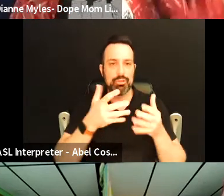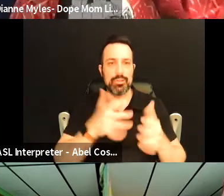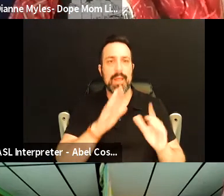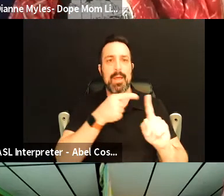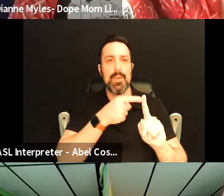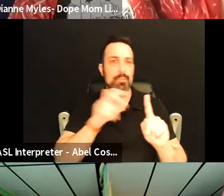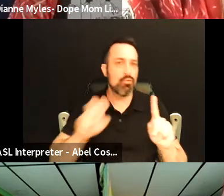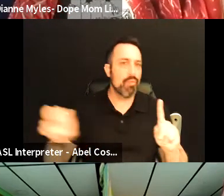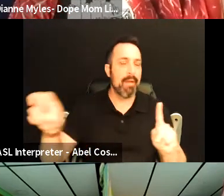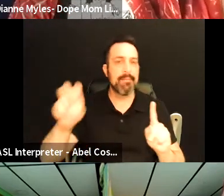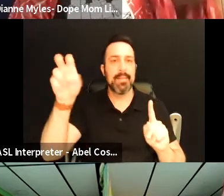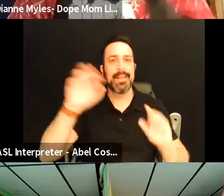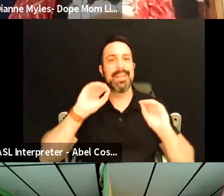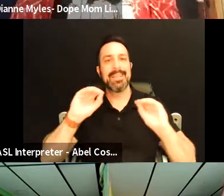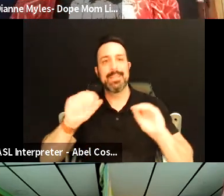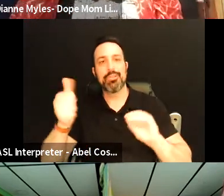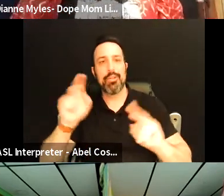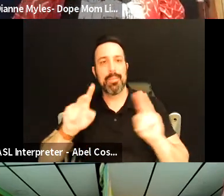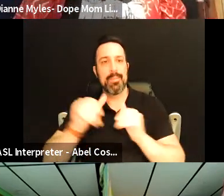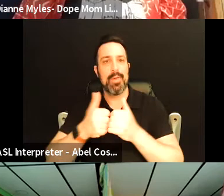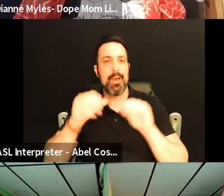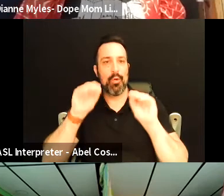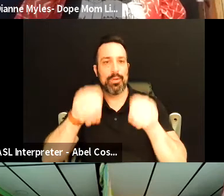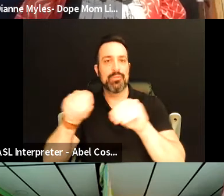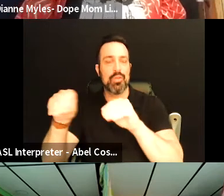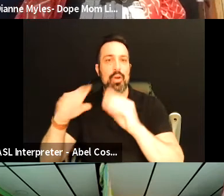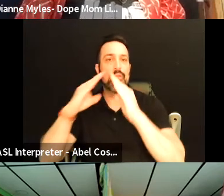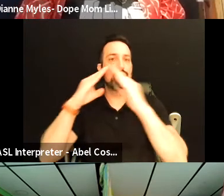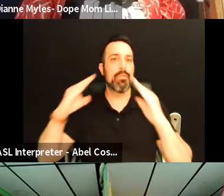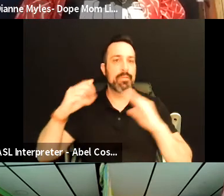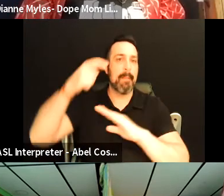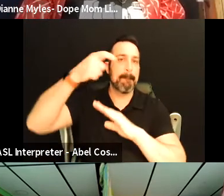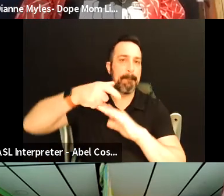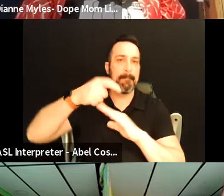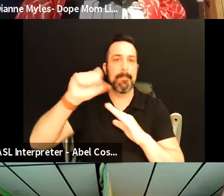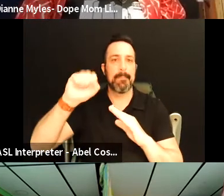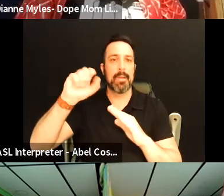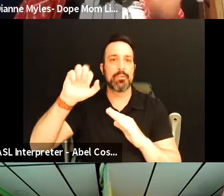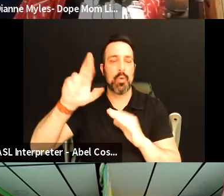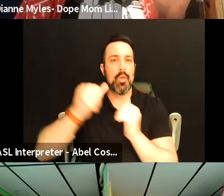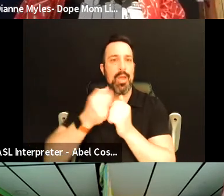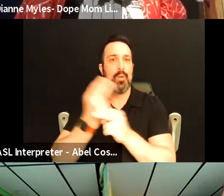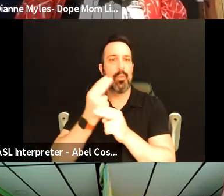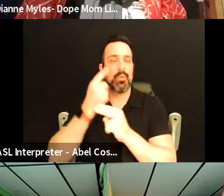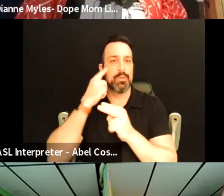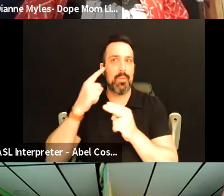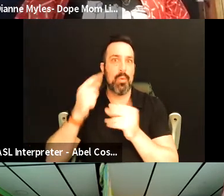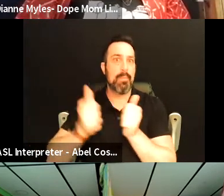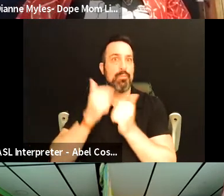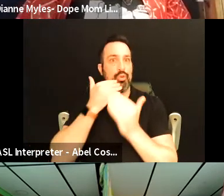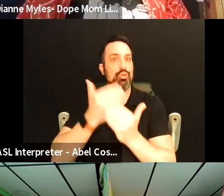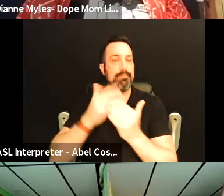to to travel and and teach others how to install rooftop solar and and how to use that for the greater good and he